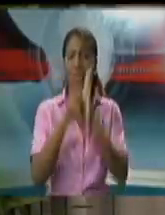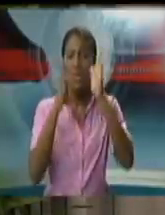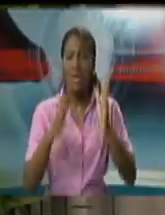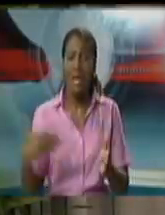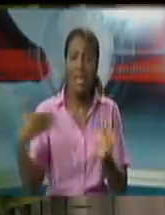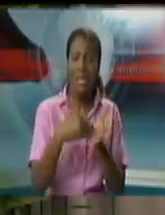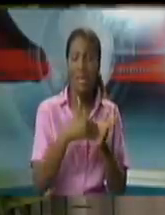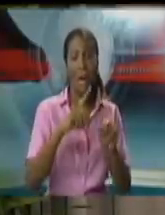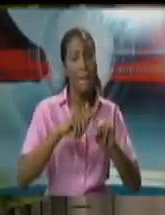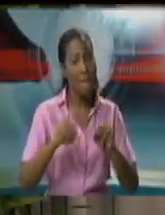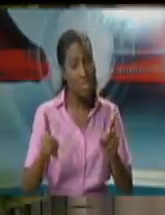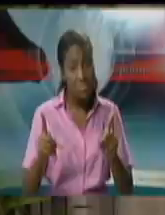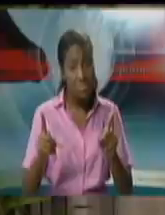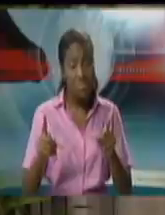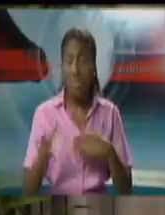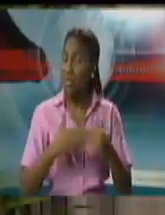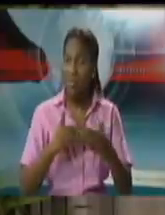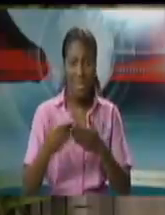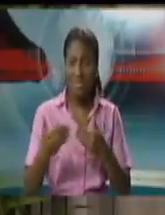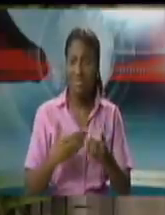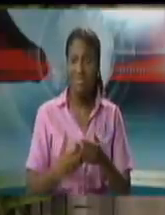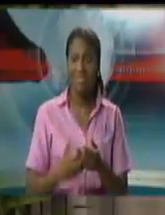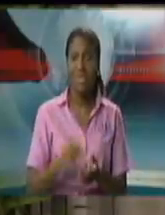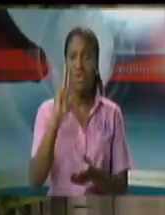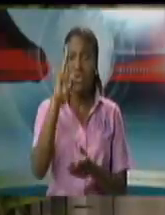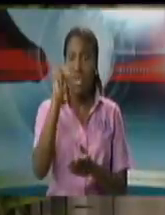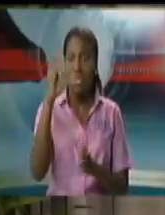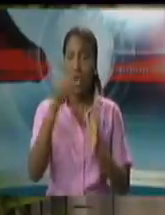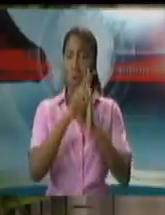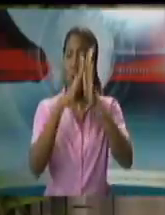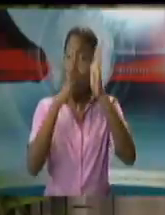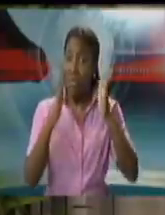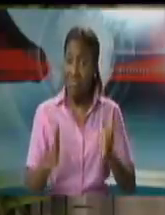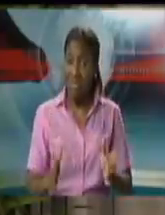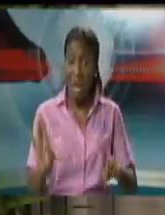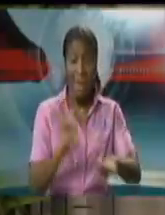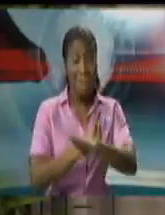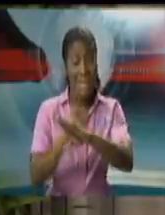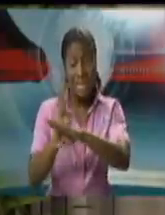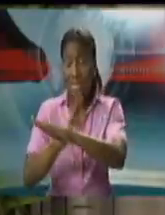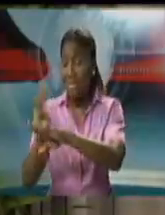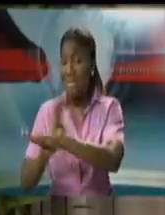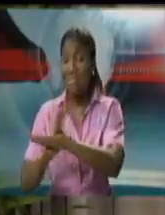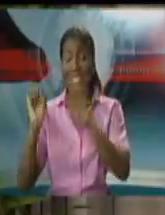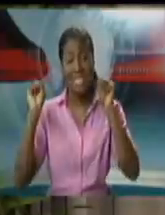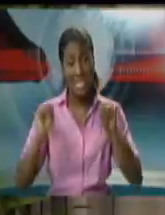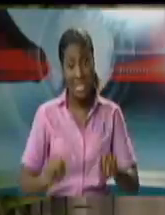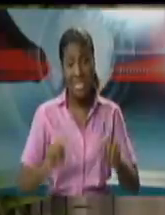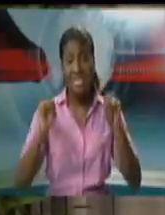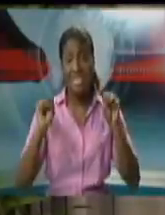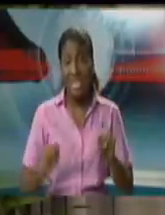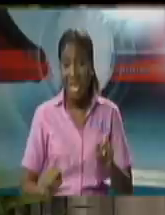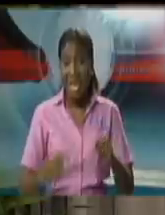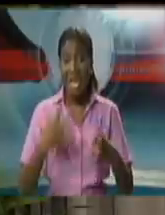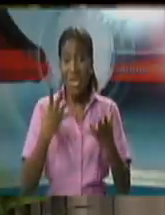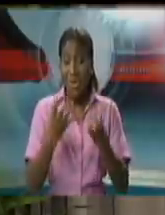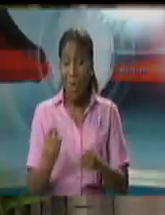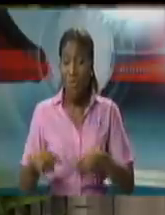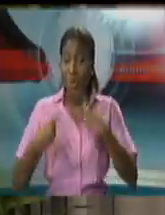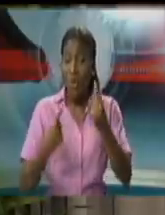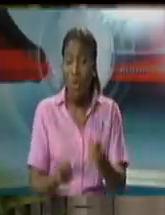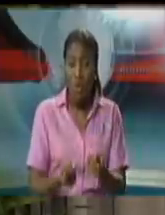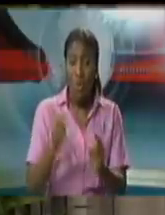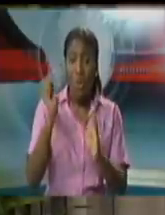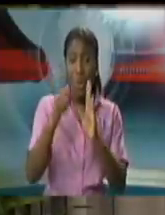on behalf of political activists in this country. and those matters are also before the courts. Many of them are in just